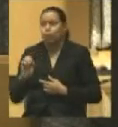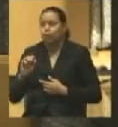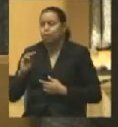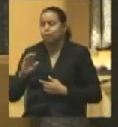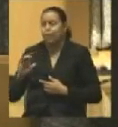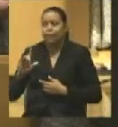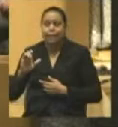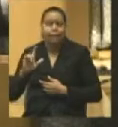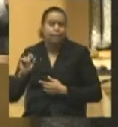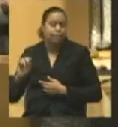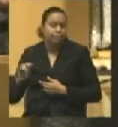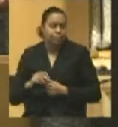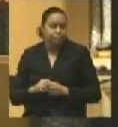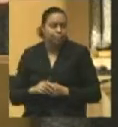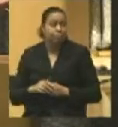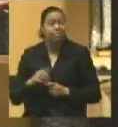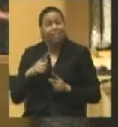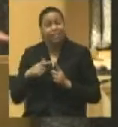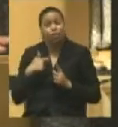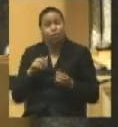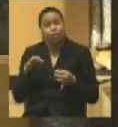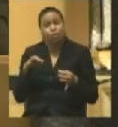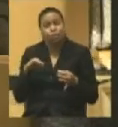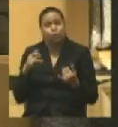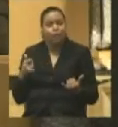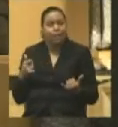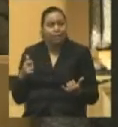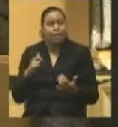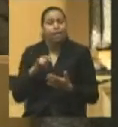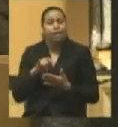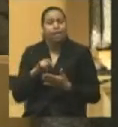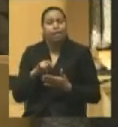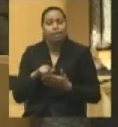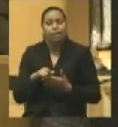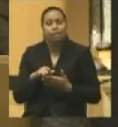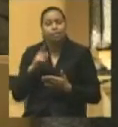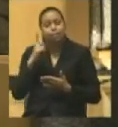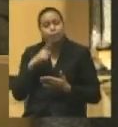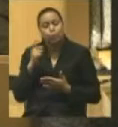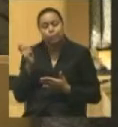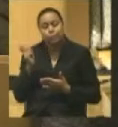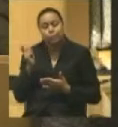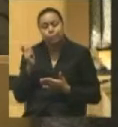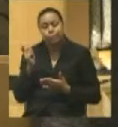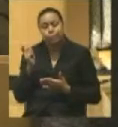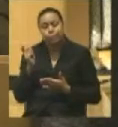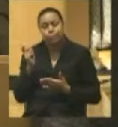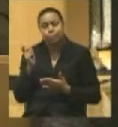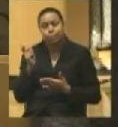thing is, I was trying to lay the ground for it a little here today, and that is that because the